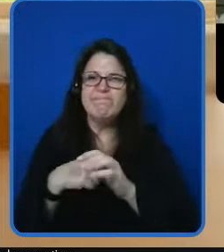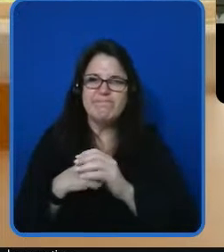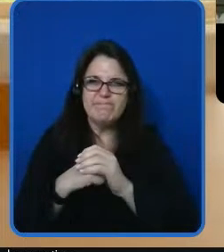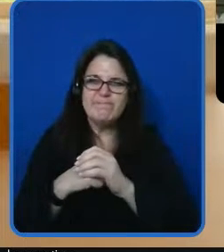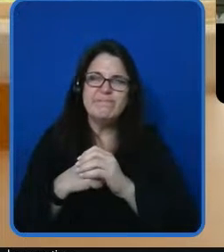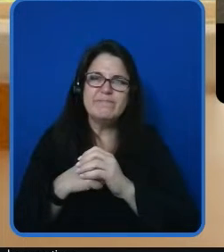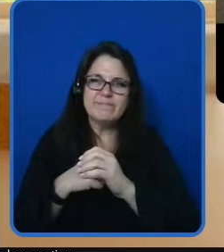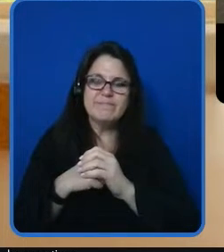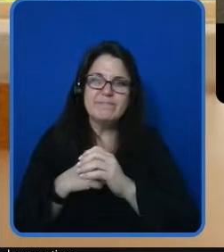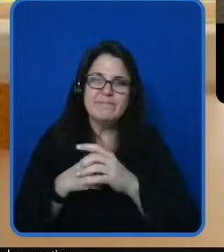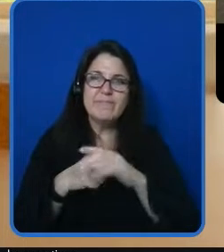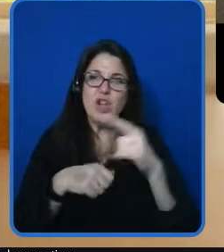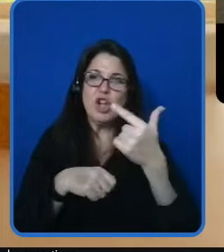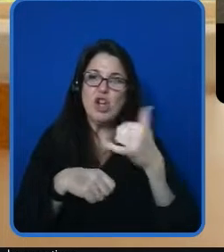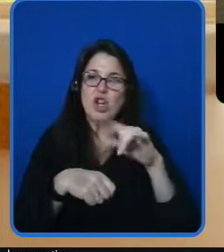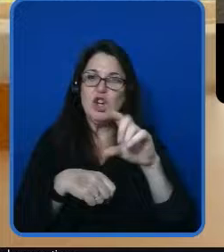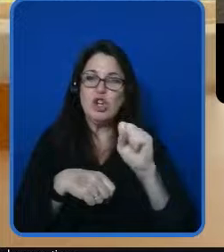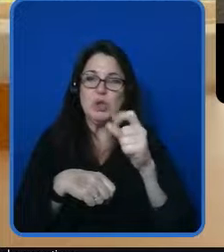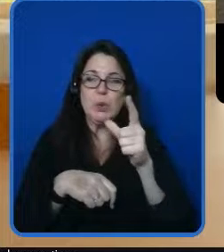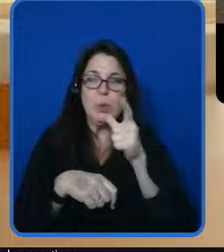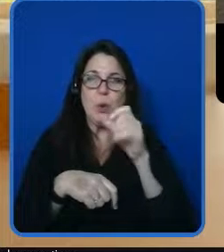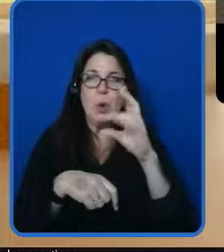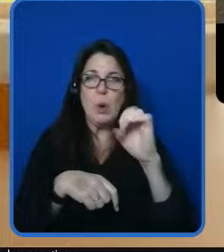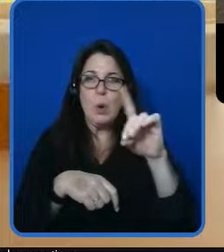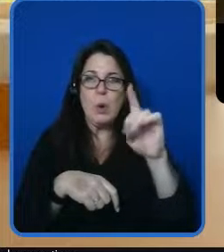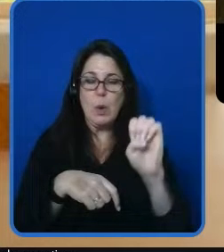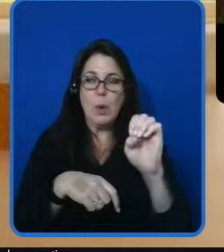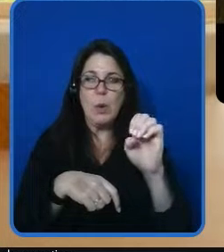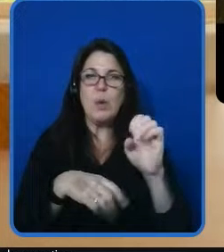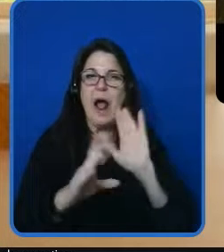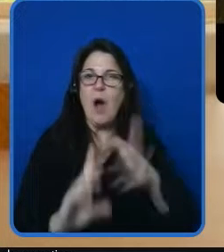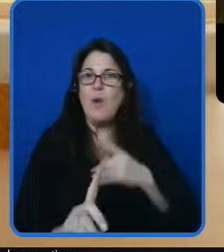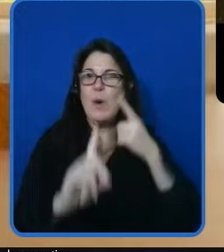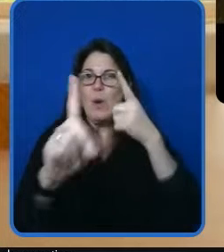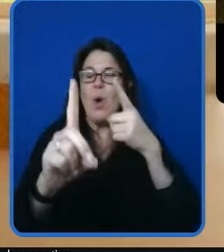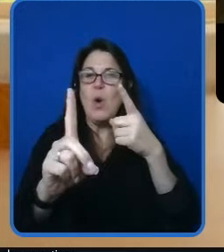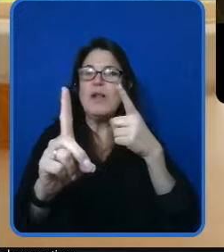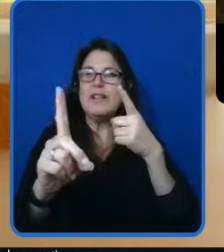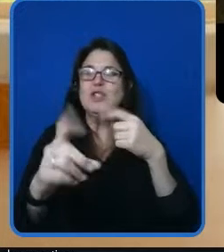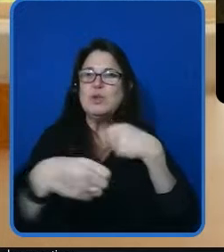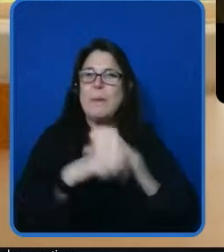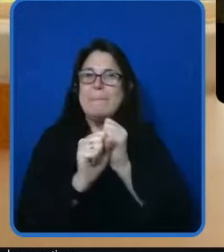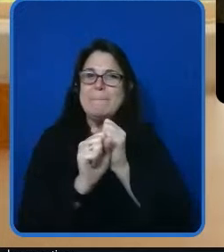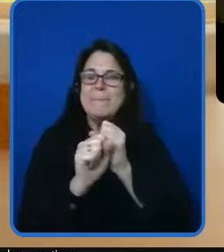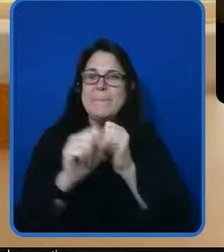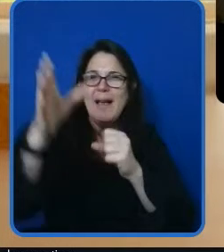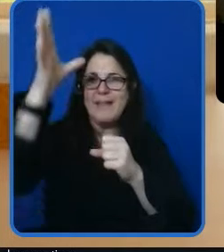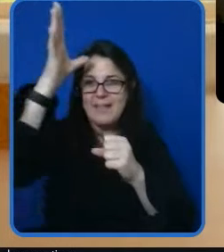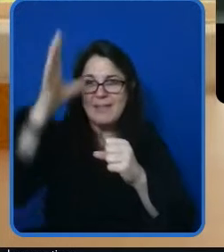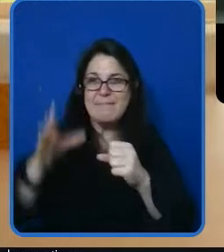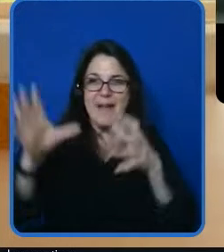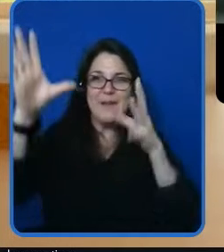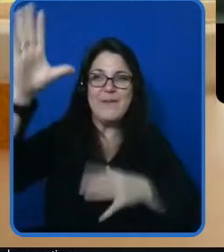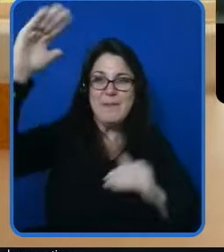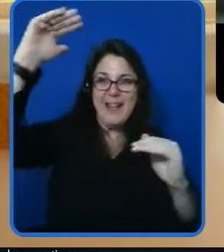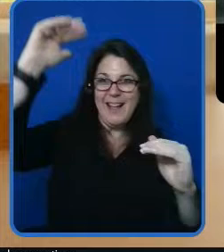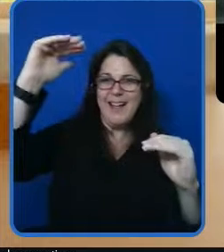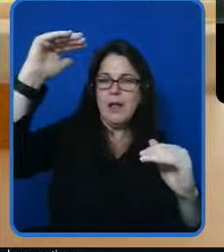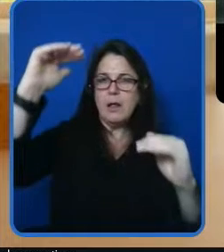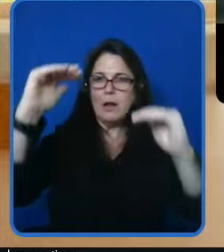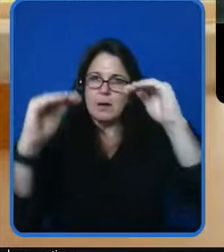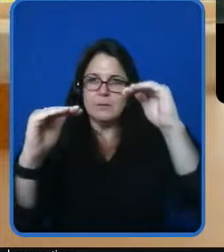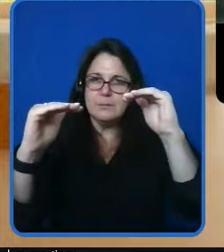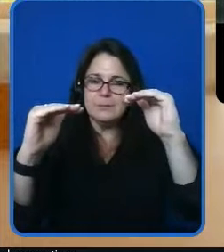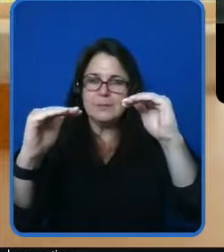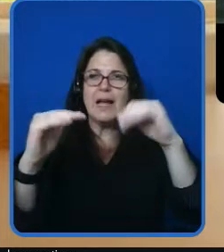at girls who code we're on a mission to close the gender gap in tech and to change the image of what a computer programmer looks like and does we